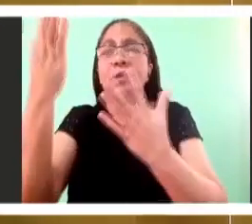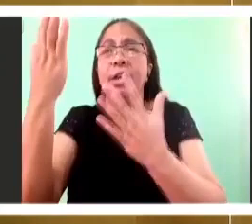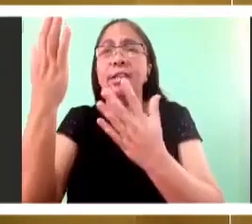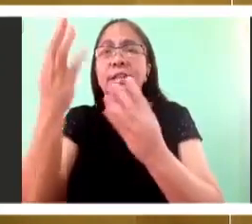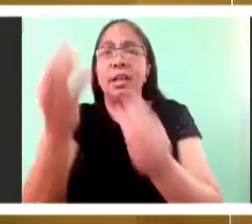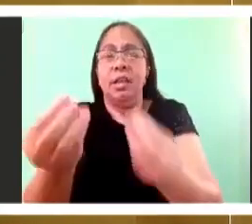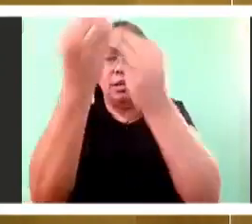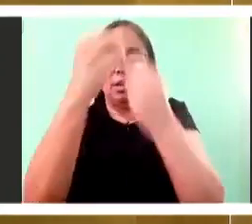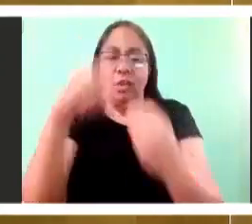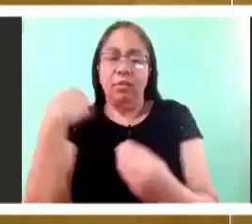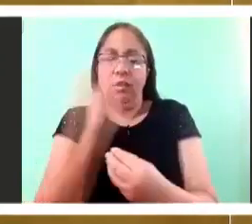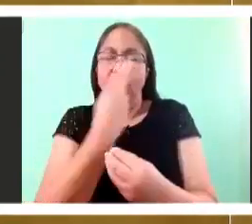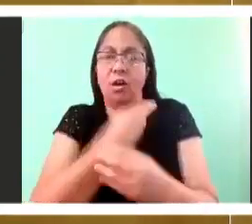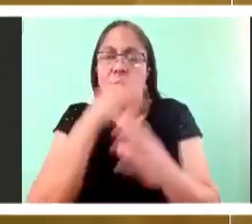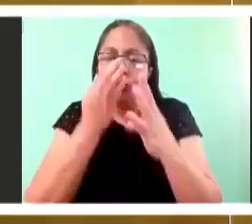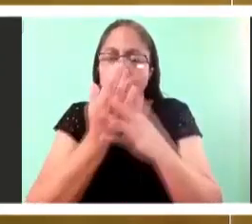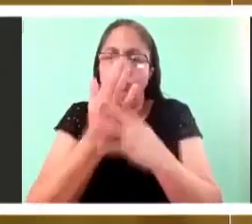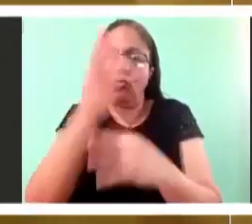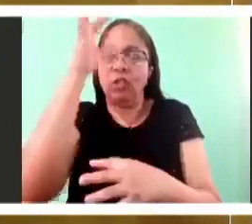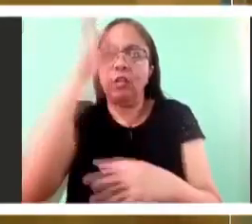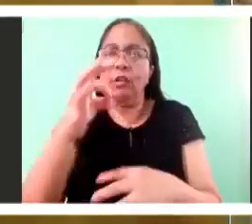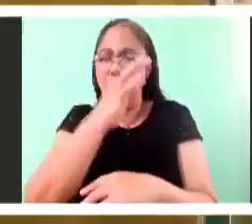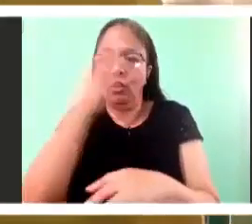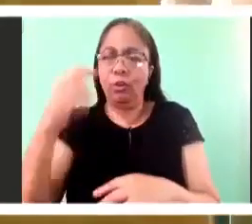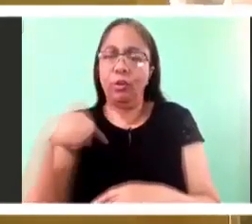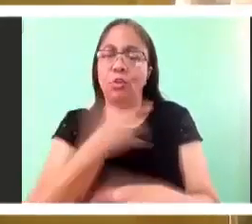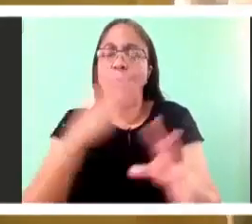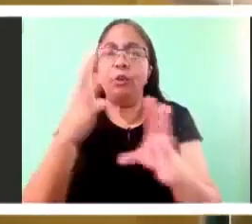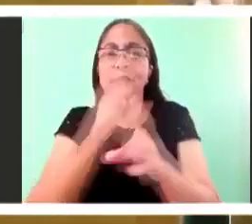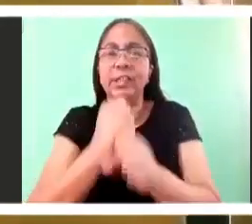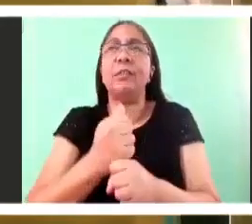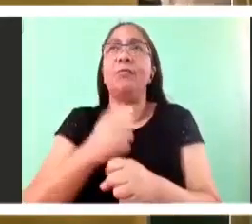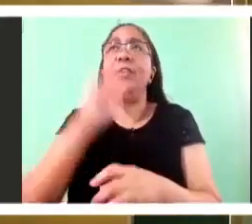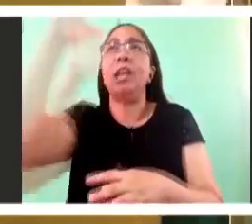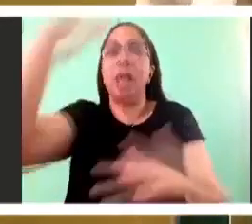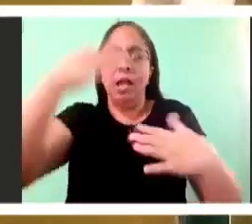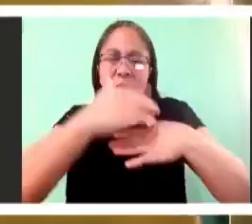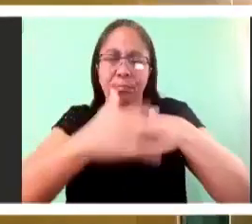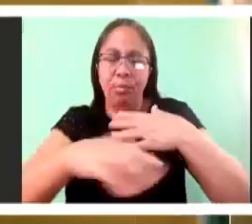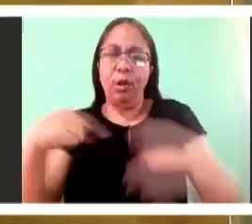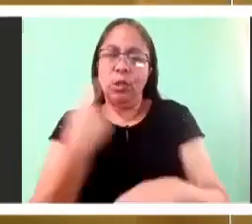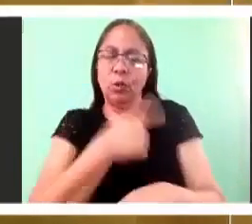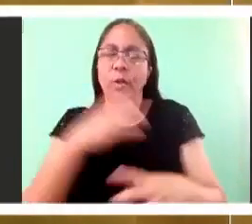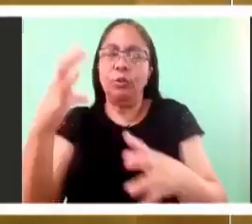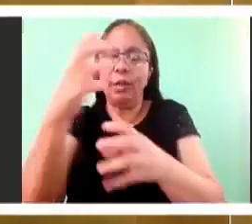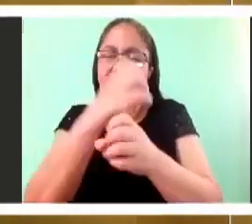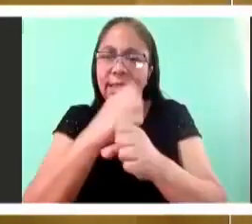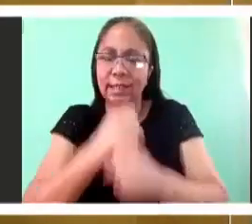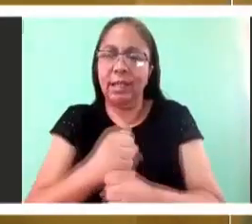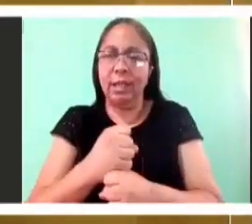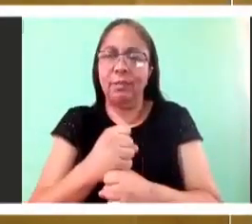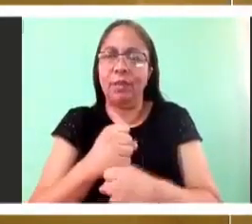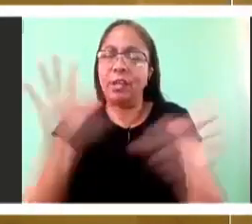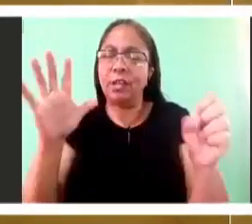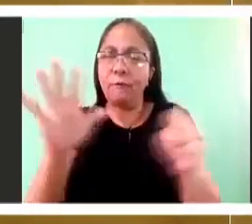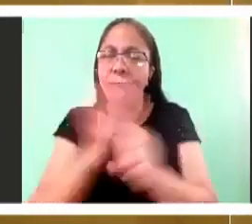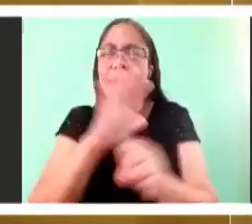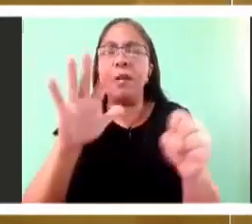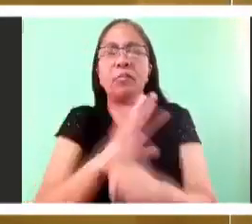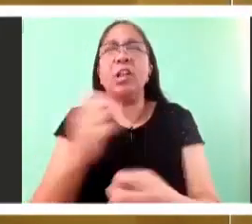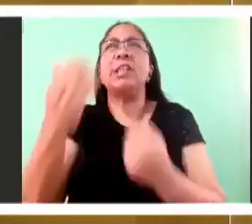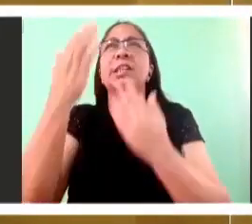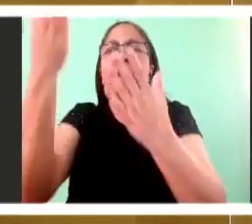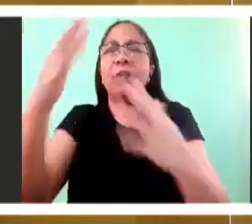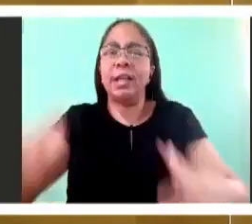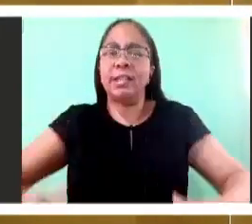lives in eternity and sees all times and seasons and all of that is brought into our bodies every time